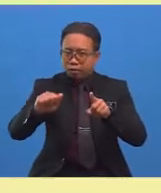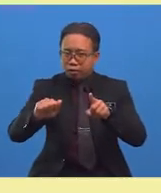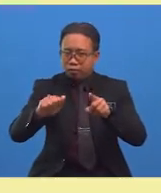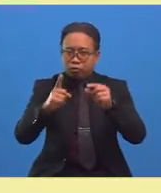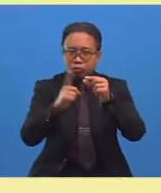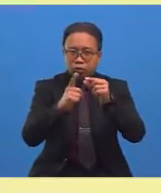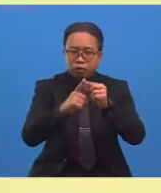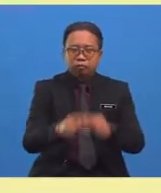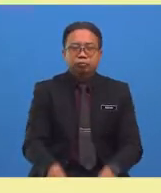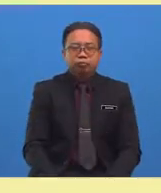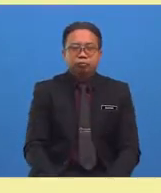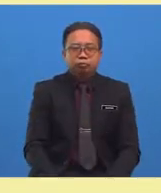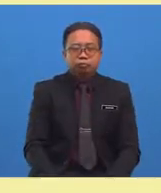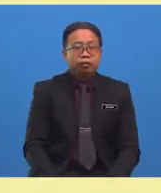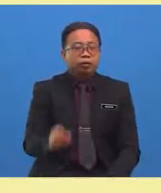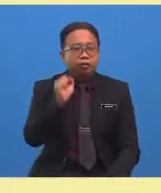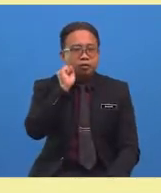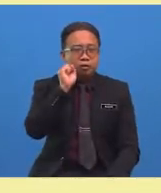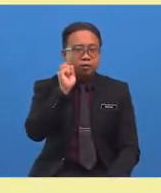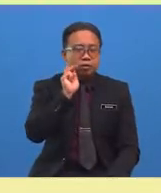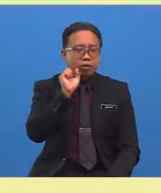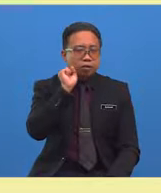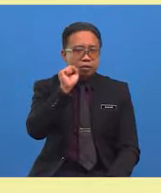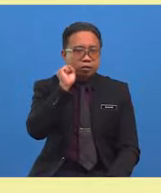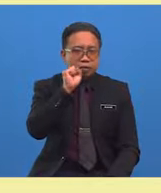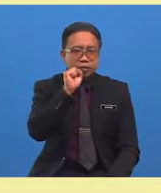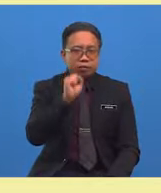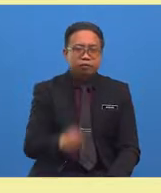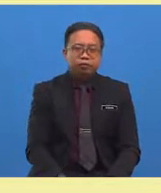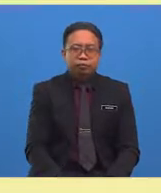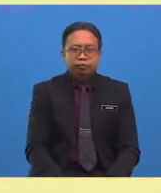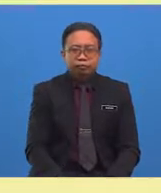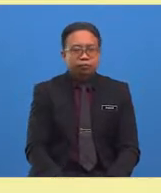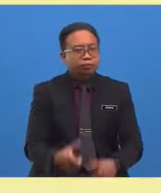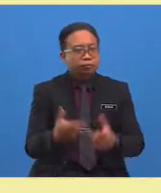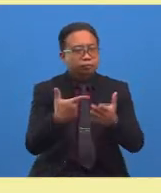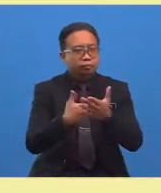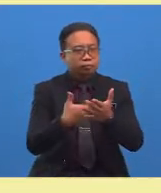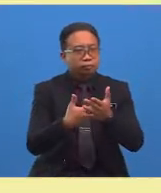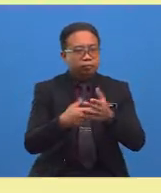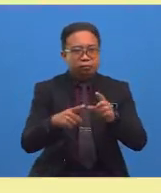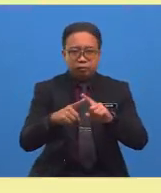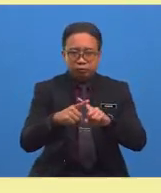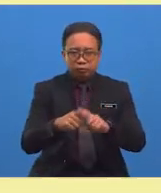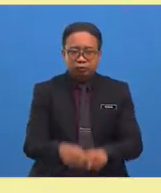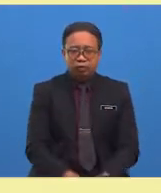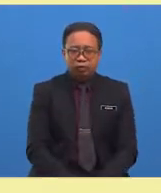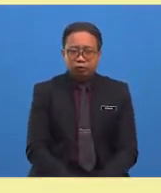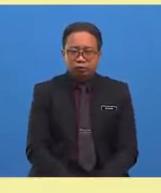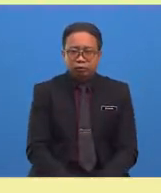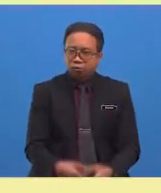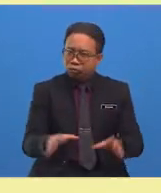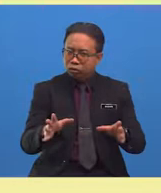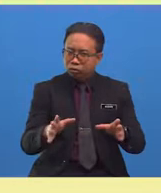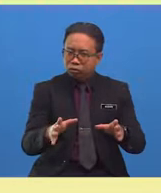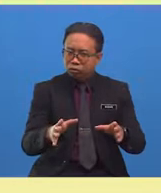antonym for brother. Another antonym to cross. Did we win this? I